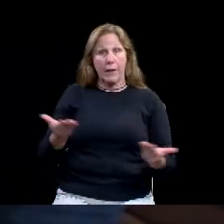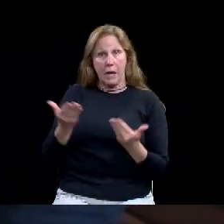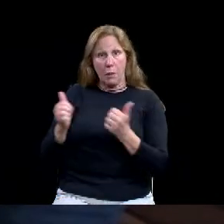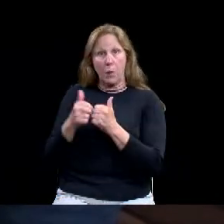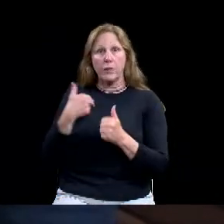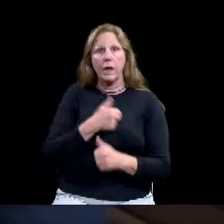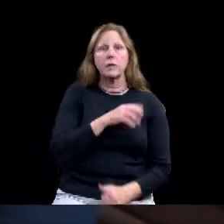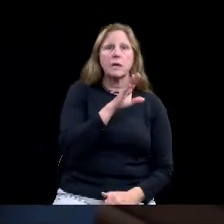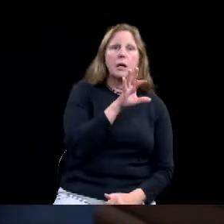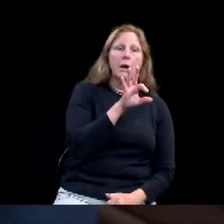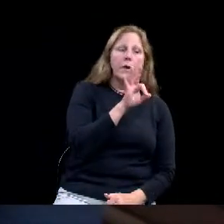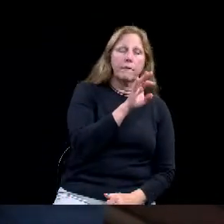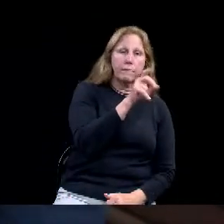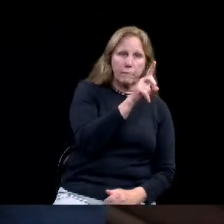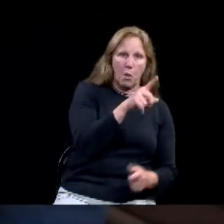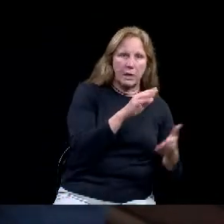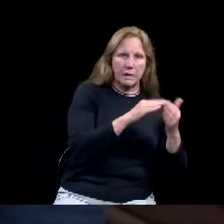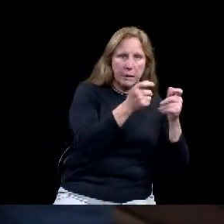pause for a moment of silence.